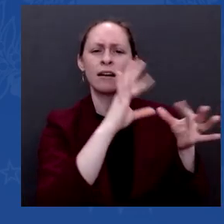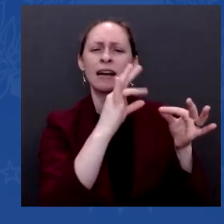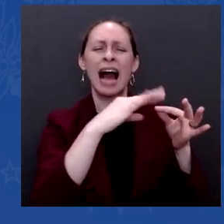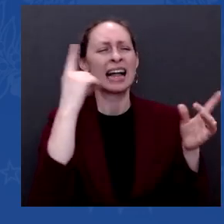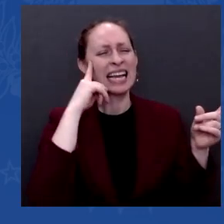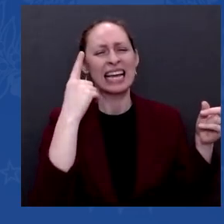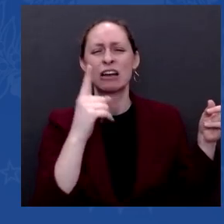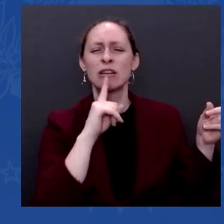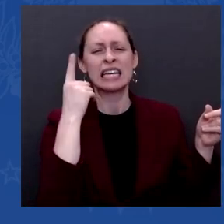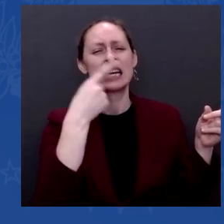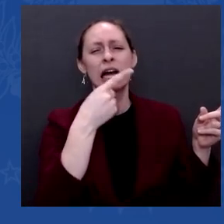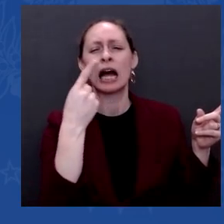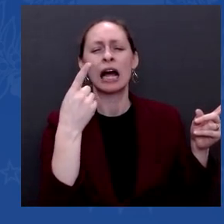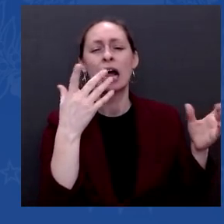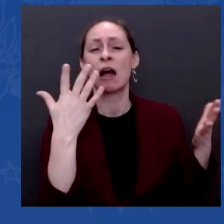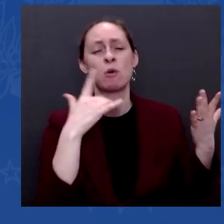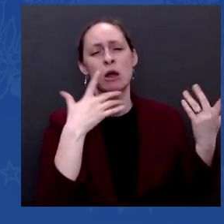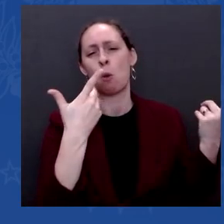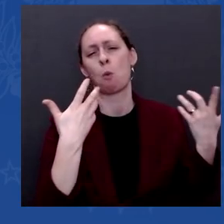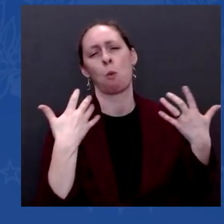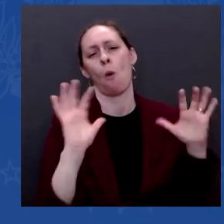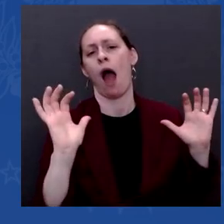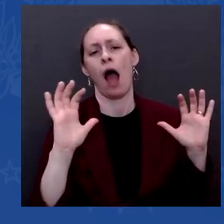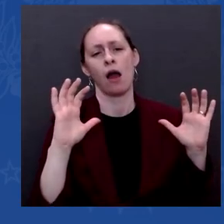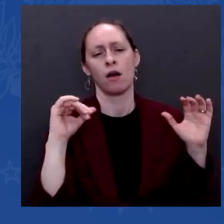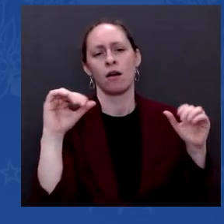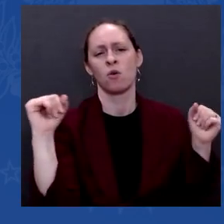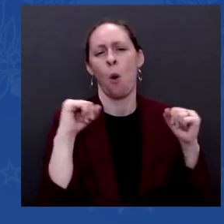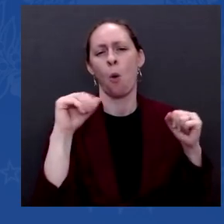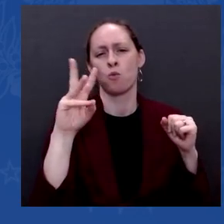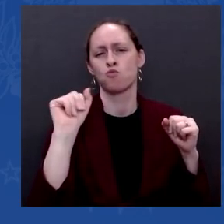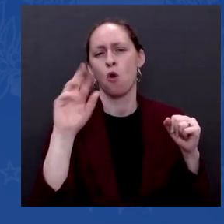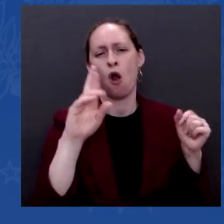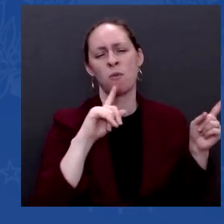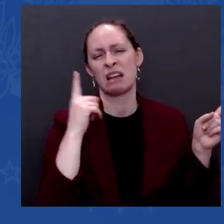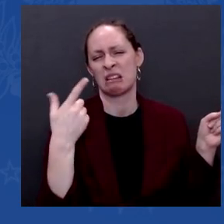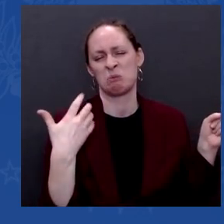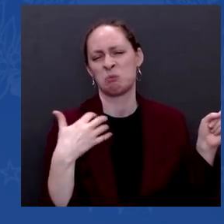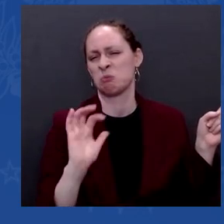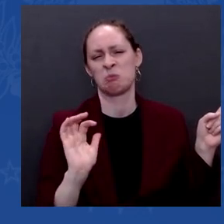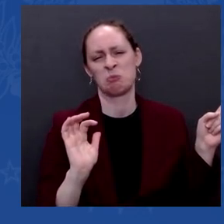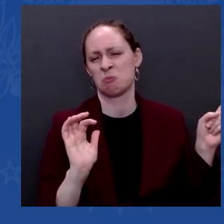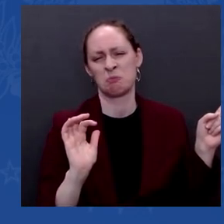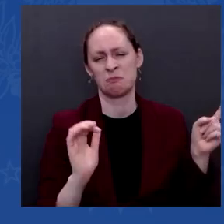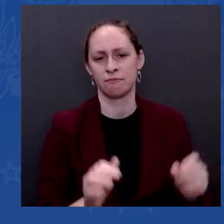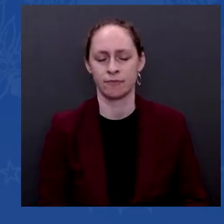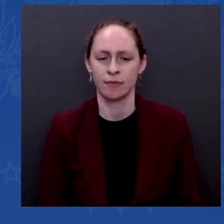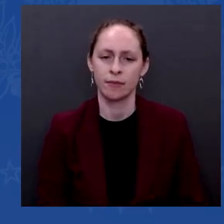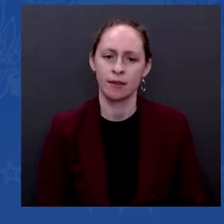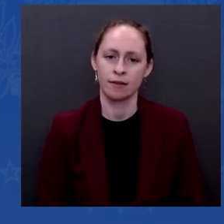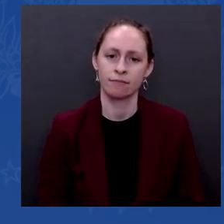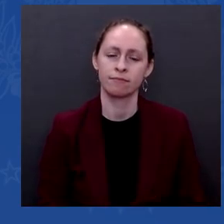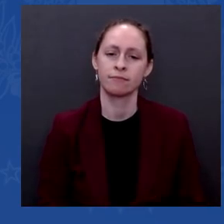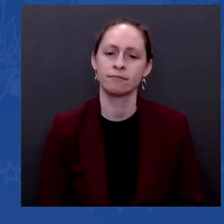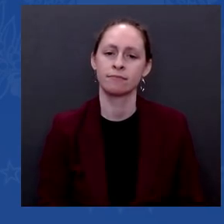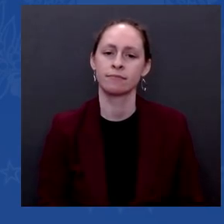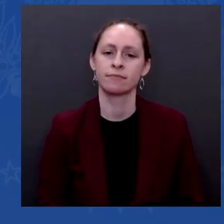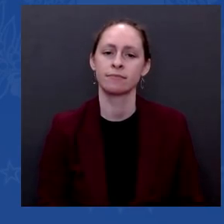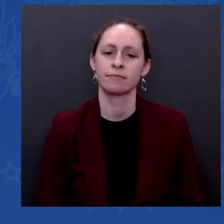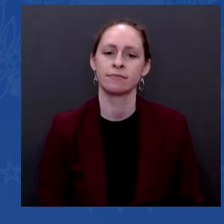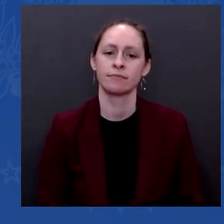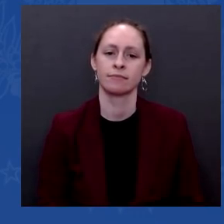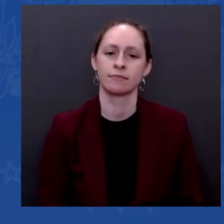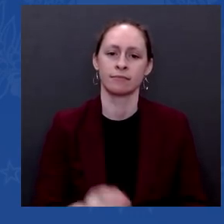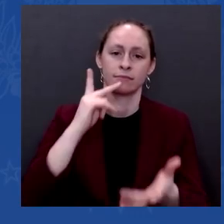troops, 100,000 troops around Ukraine. Your secretary of state said today he thought he could invade at any moment. You've seen the cyber